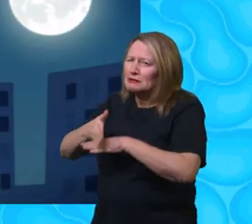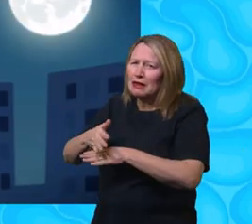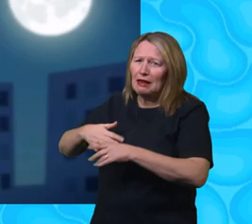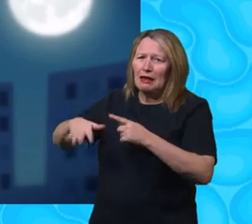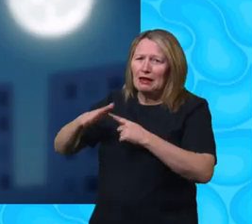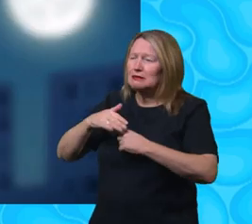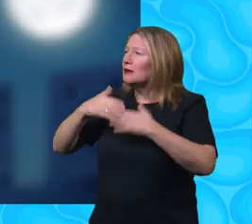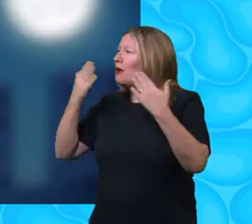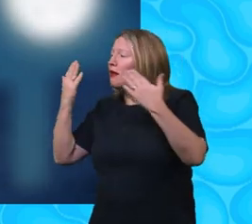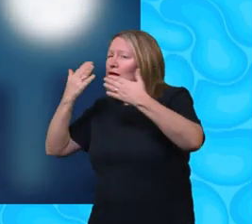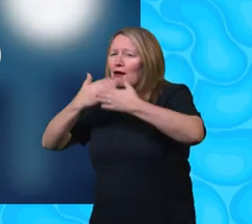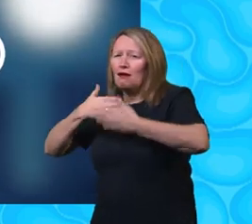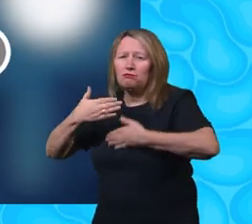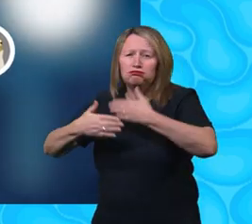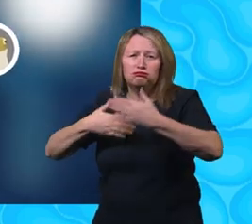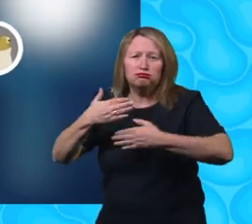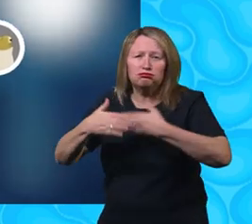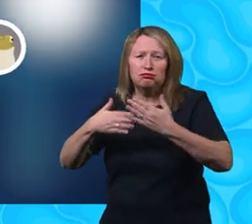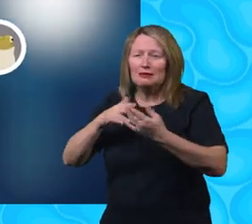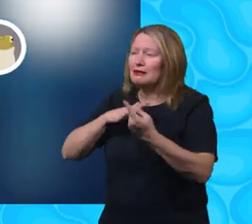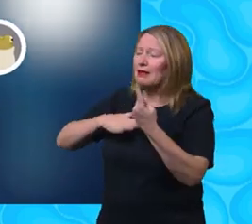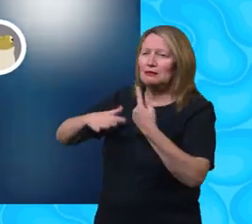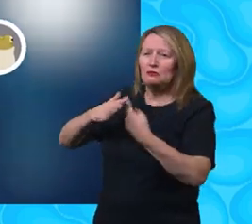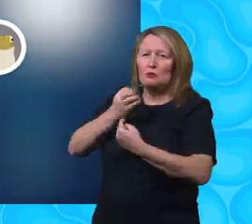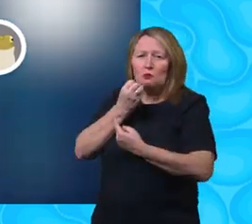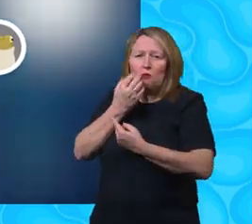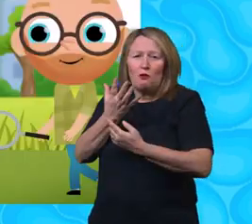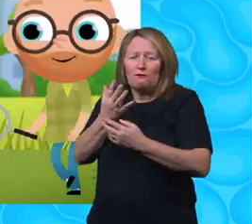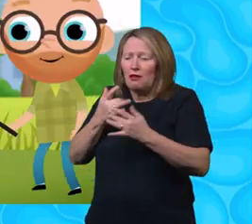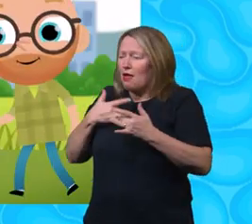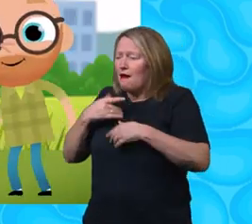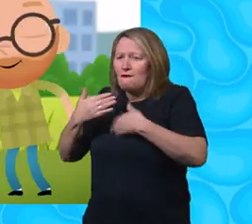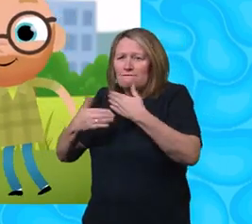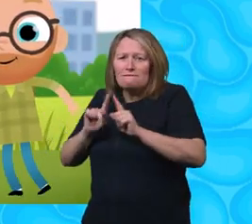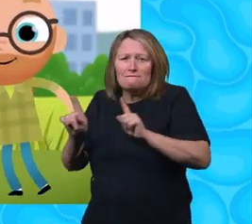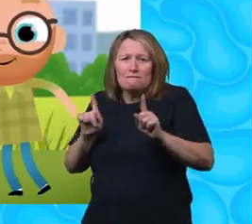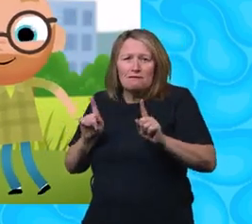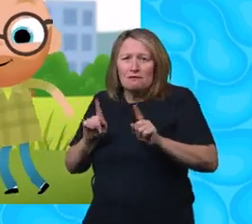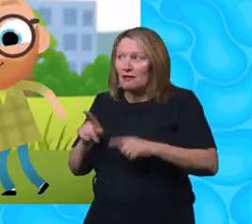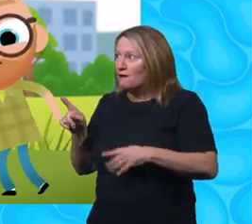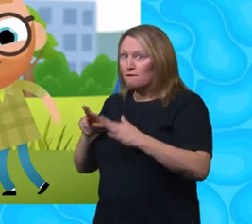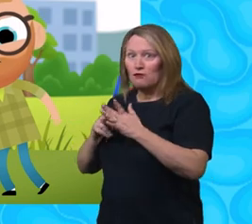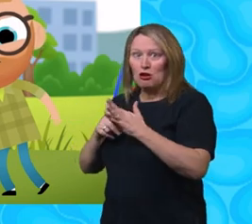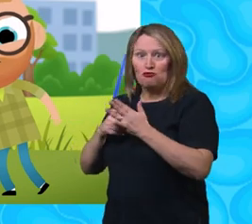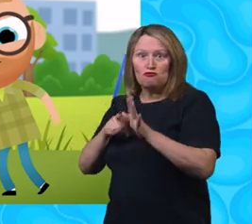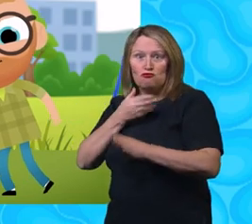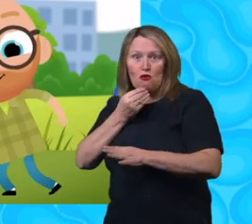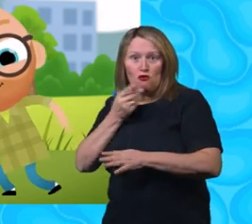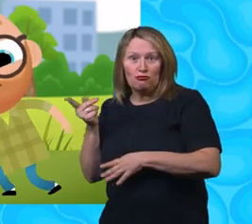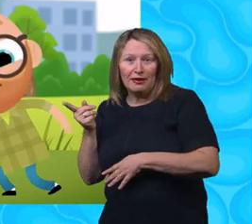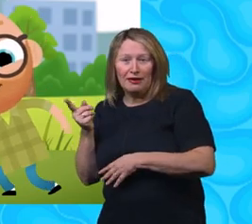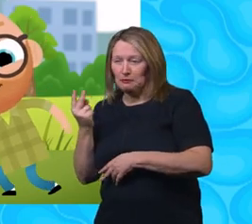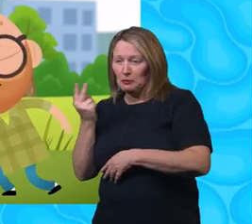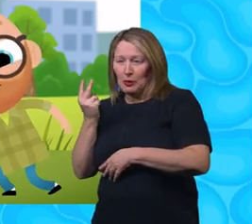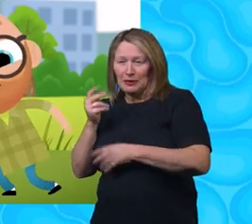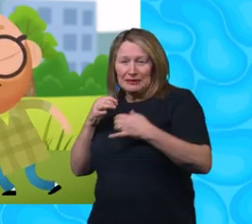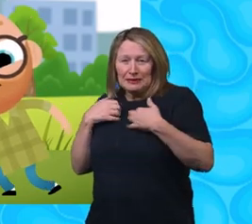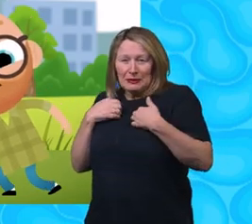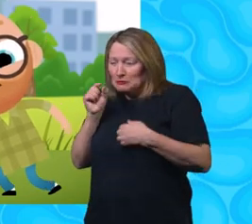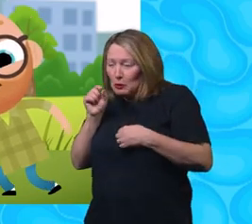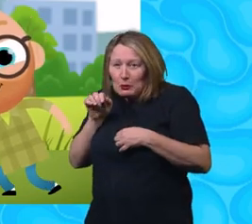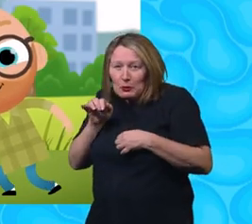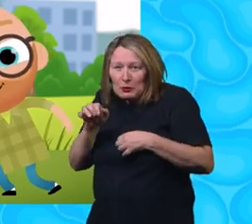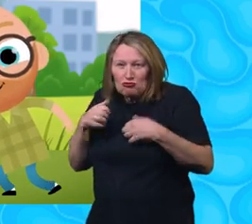And nature's wonderful web of life. Fern and Rory's teeny tiny creatures